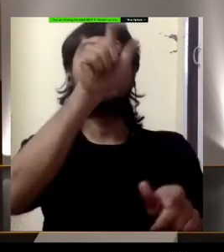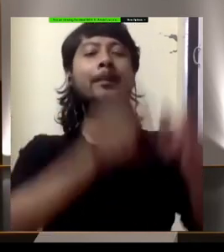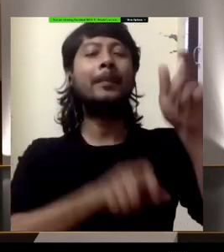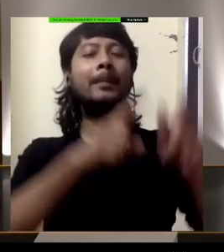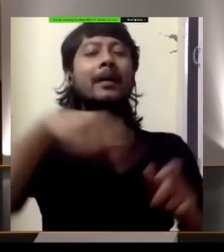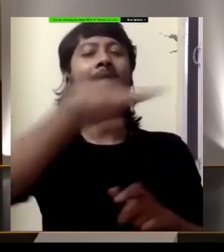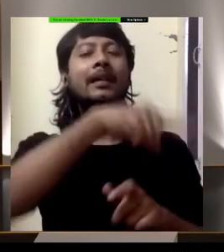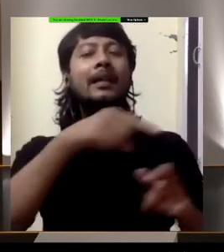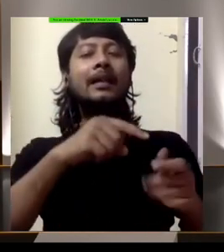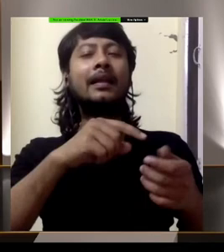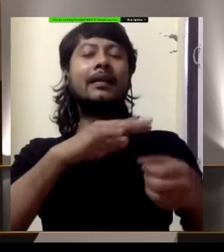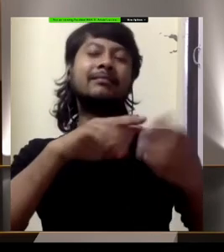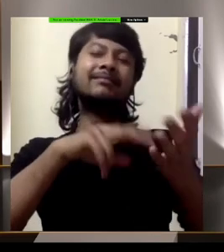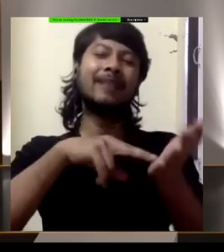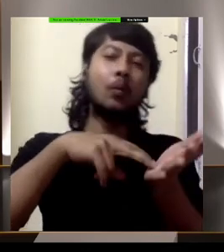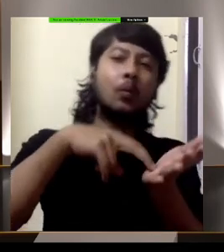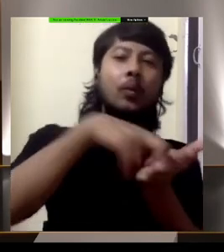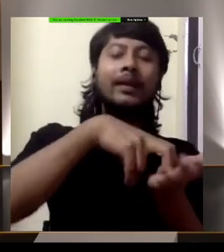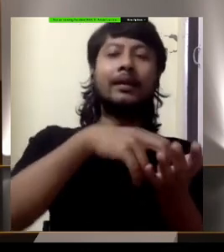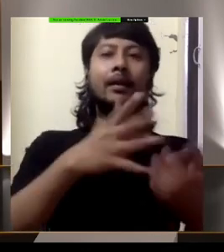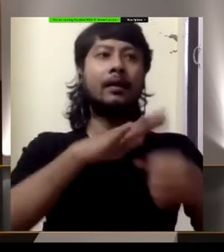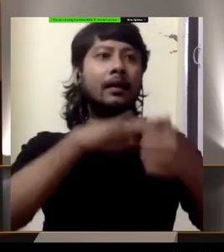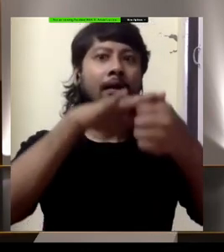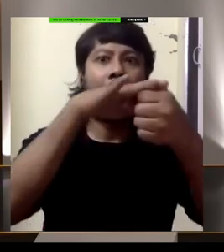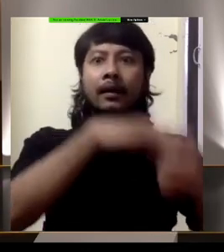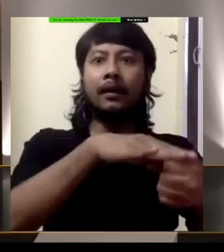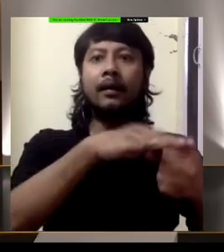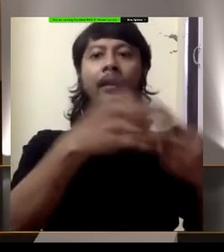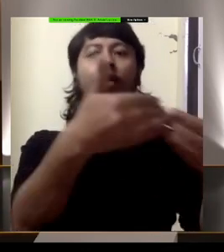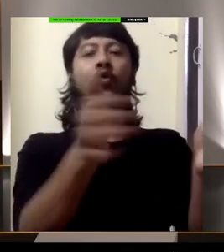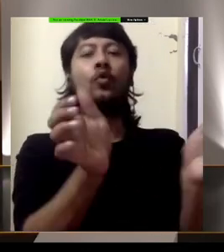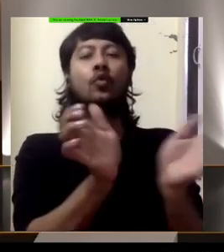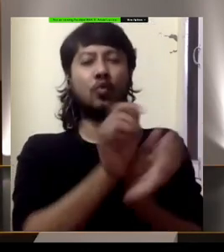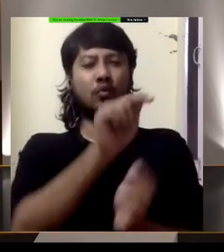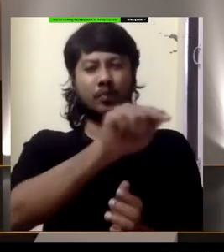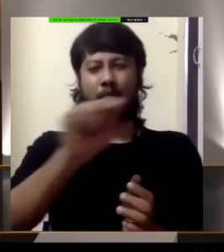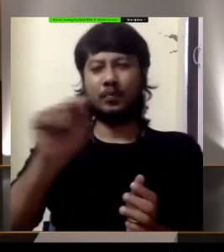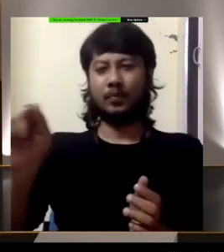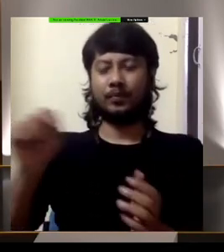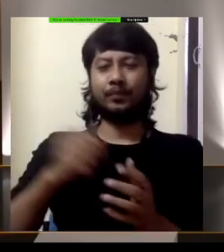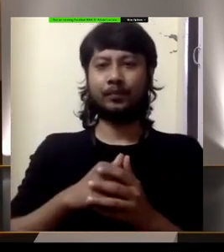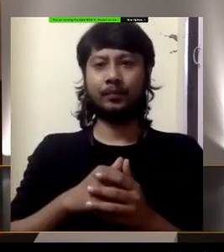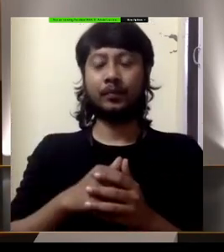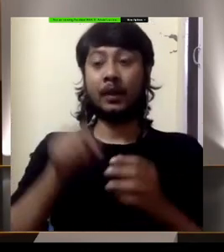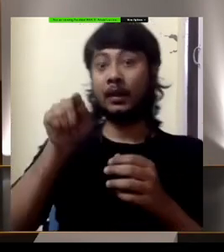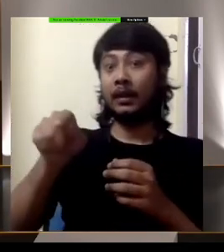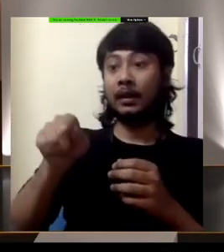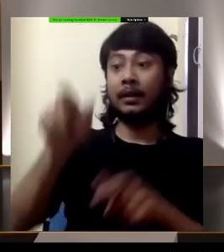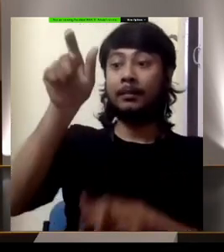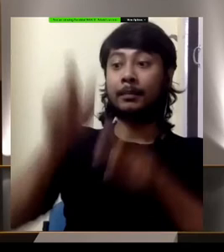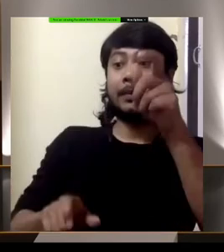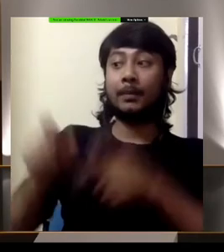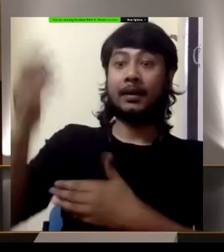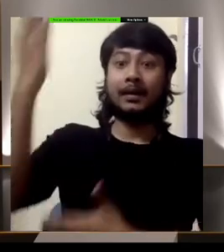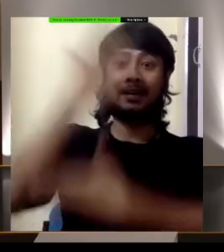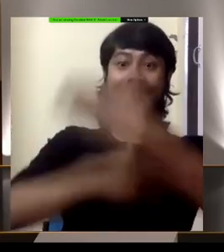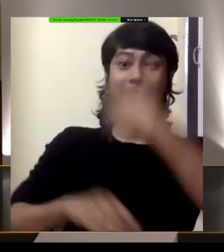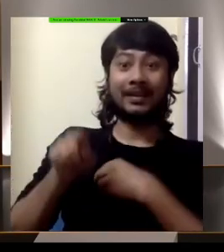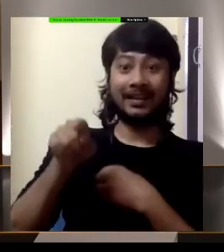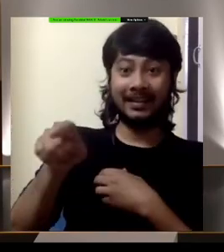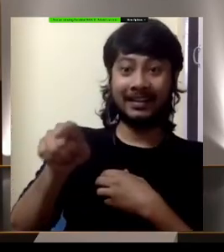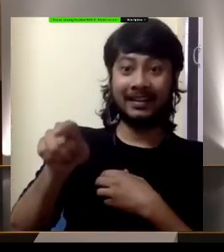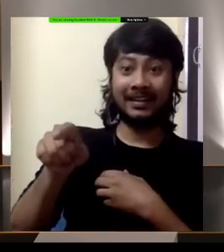For people with disability, one might argue, when you speak about distancing,